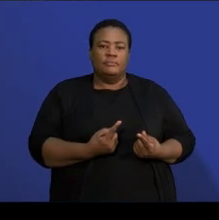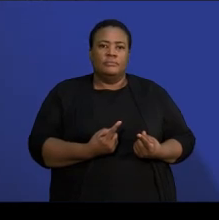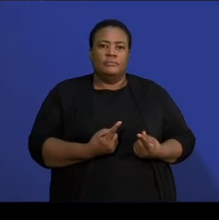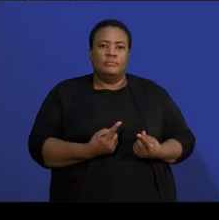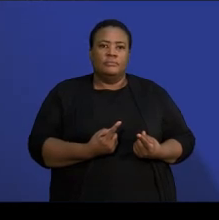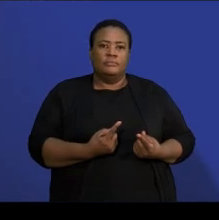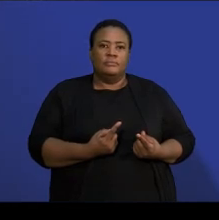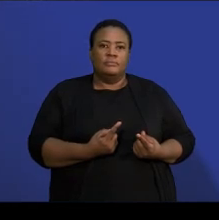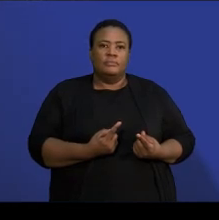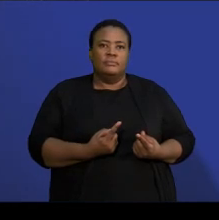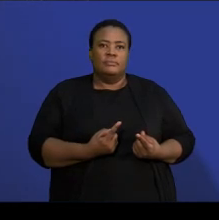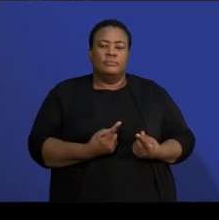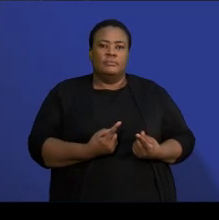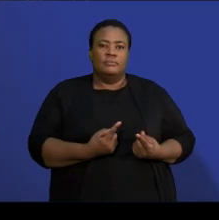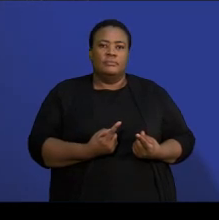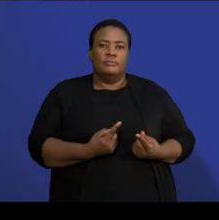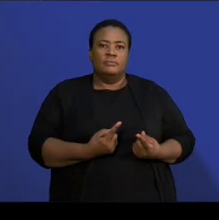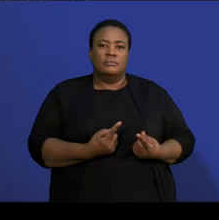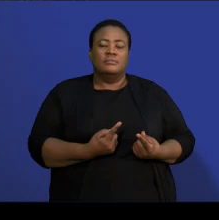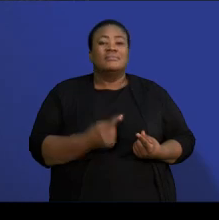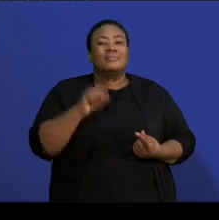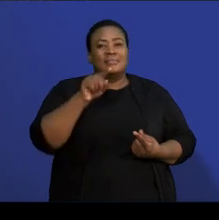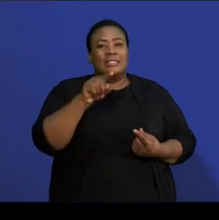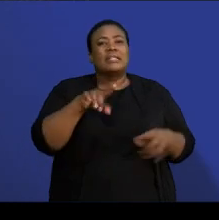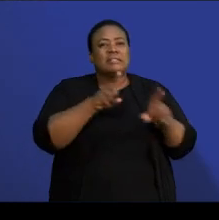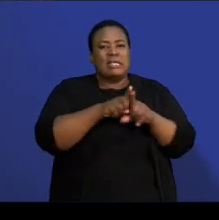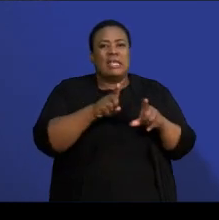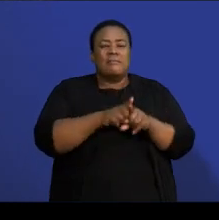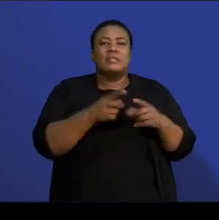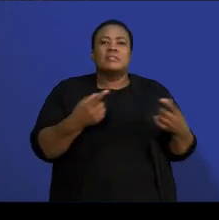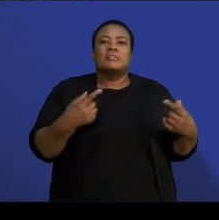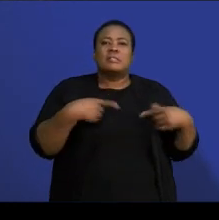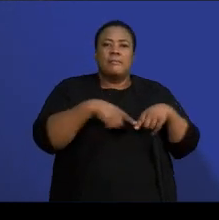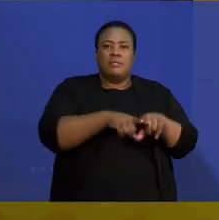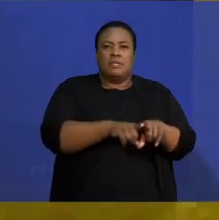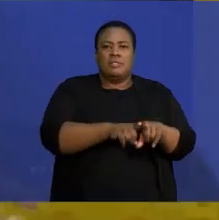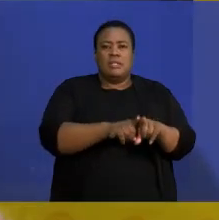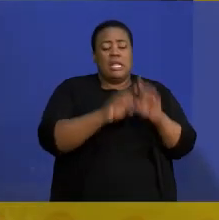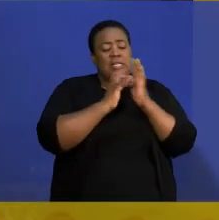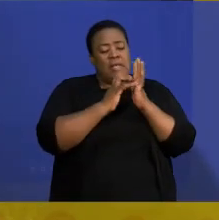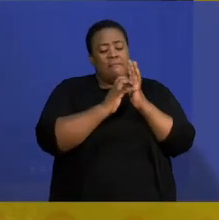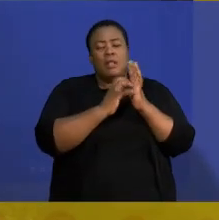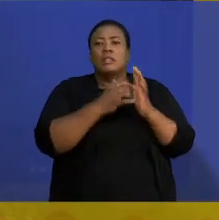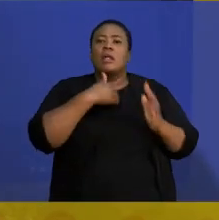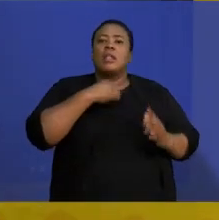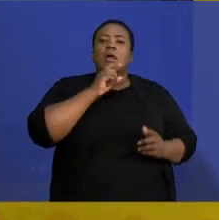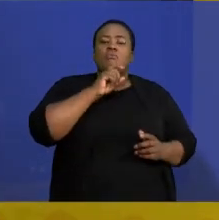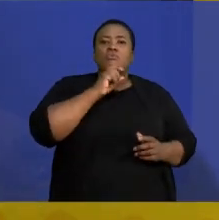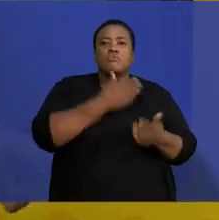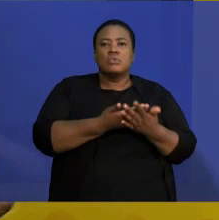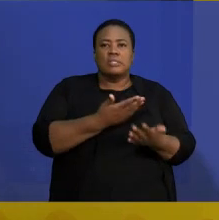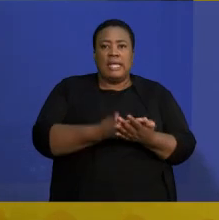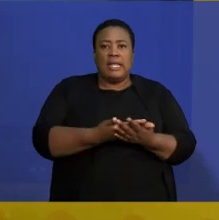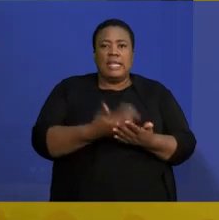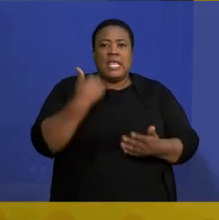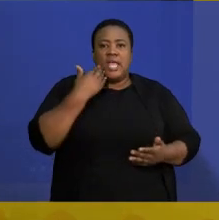is the same as simultaneously. And one of the examples that I can use here is if I'm flipping a